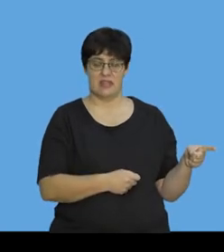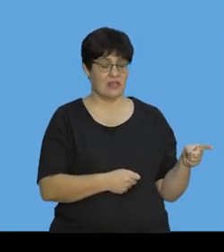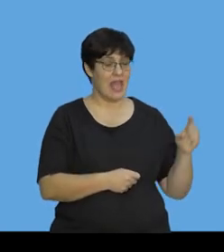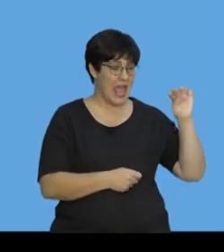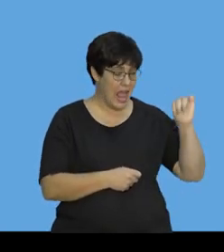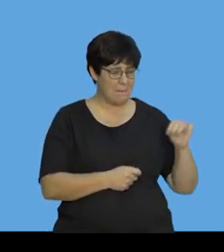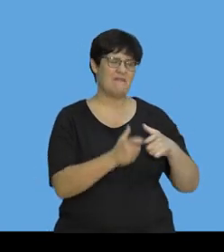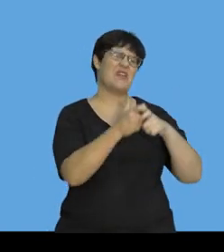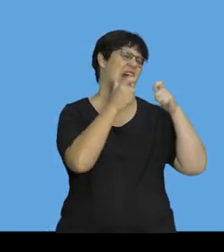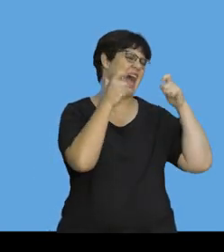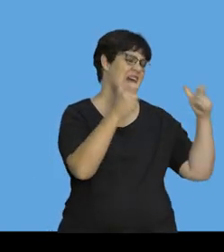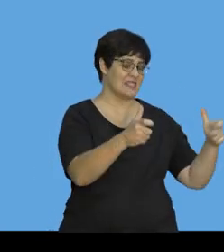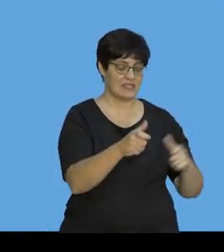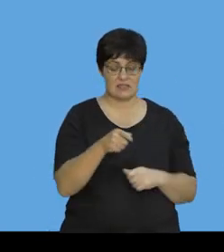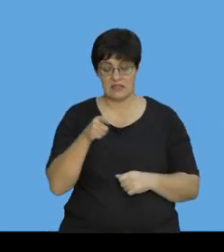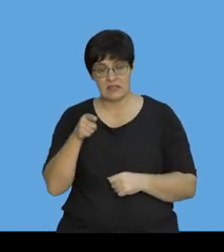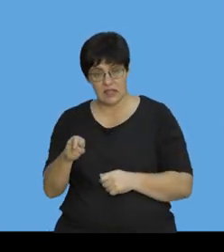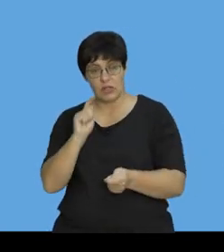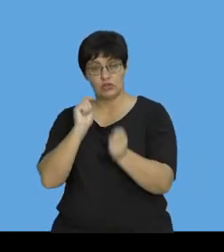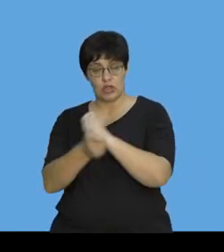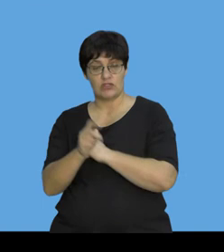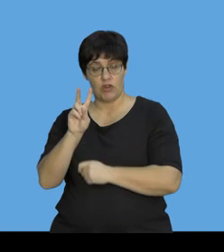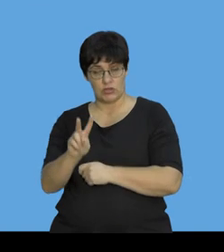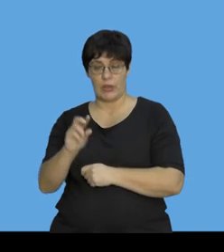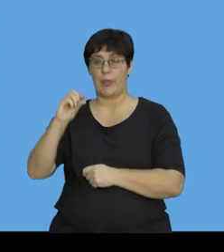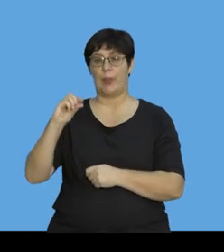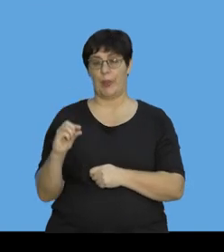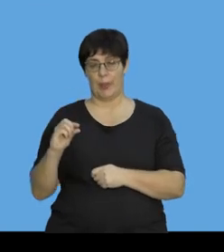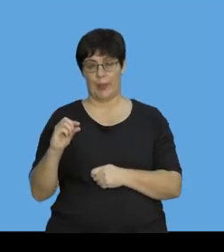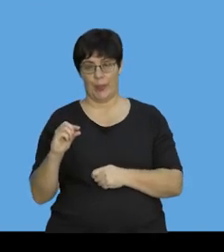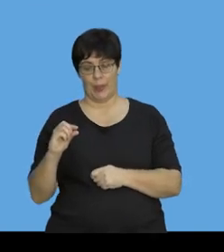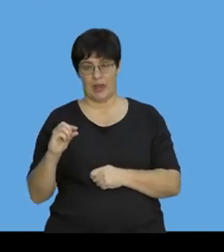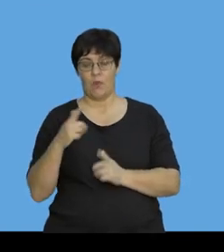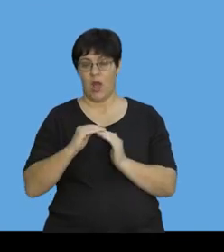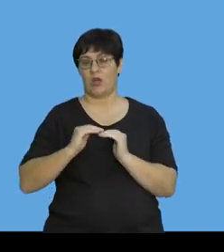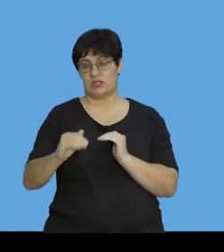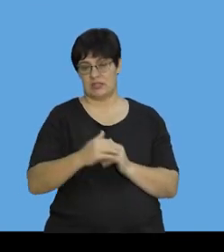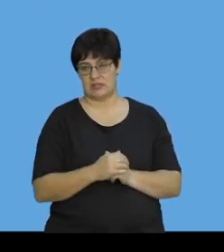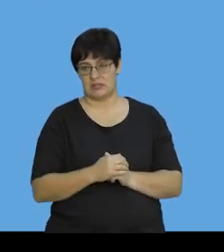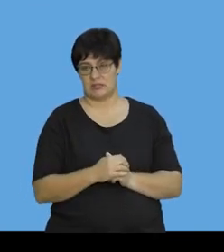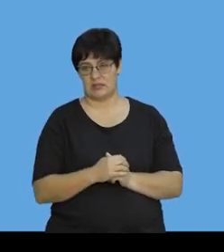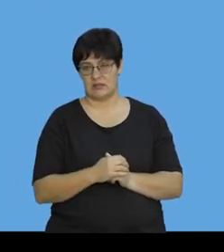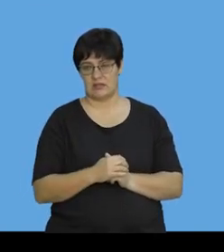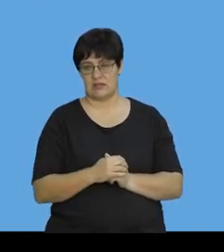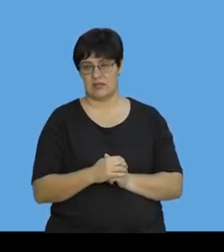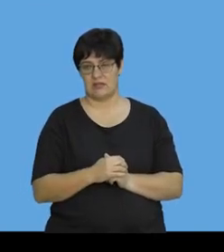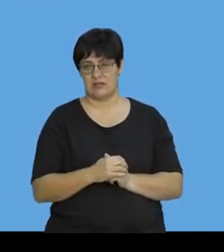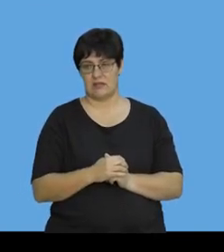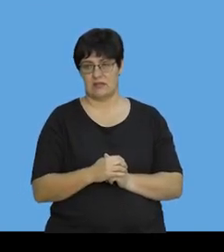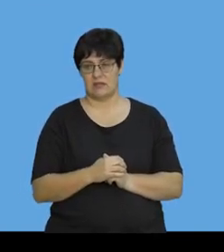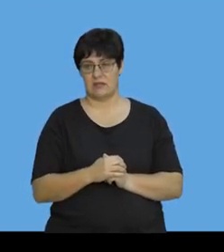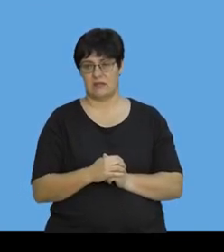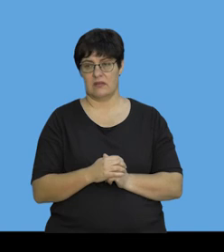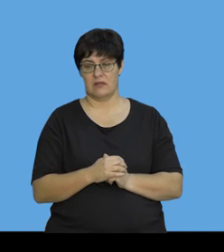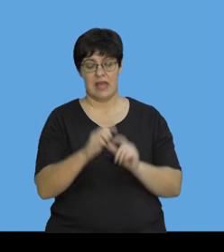This value, the change in velocity, must then be very small, because we have to keep it as a constant. I need